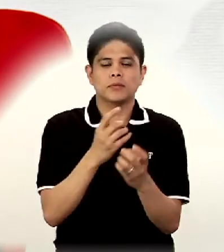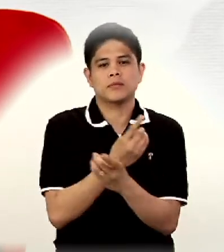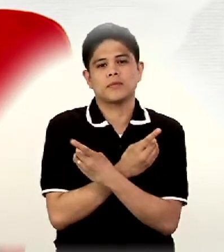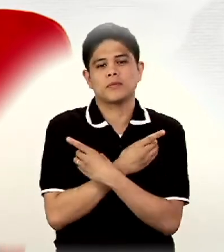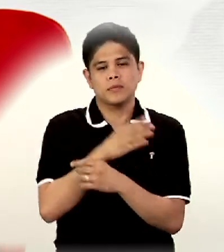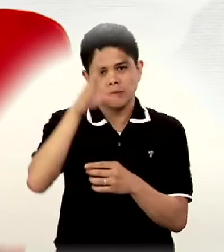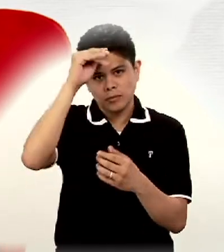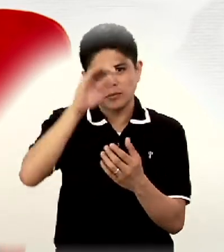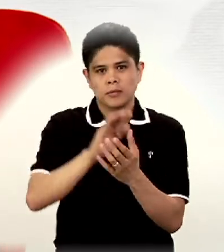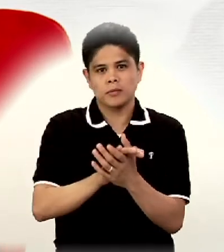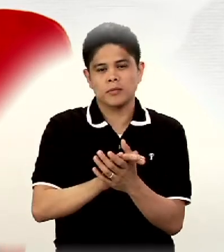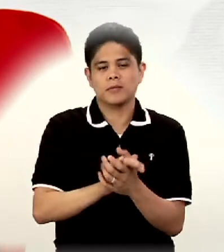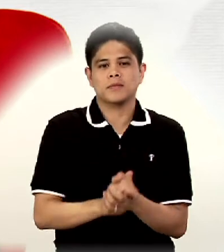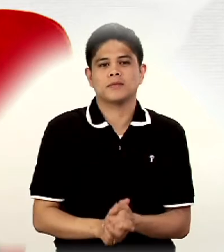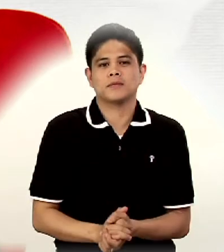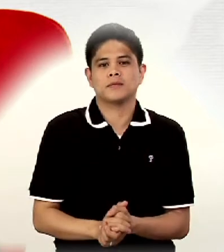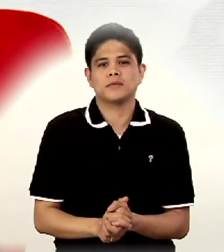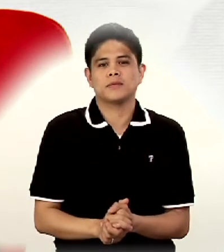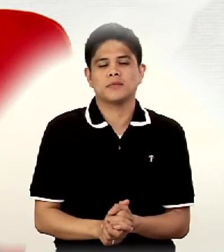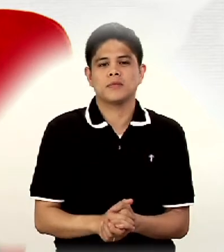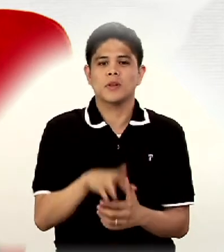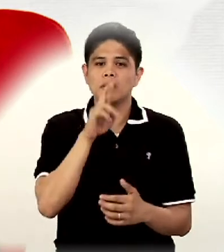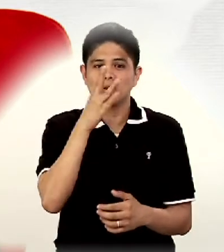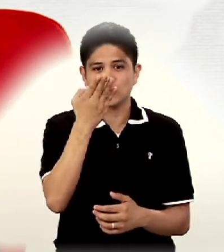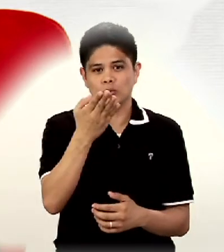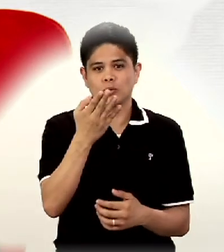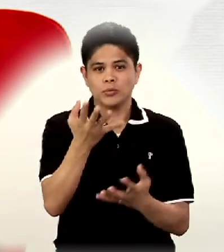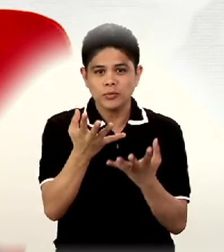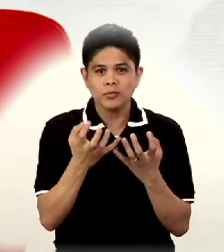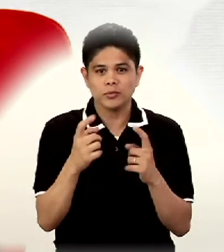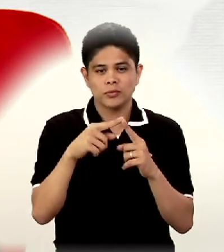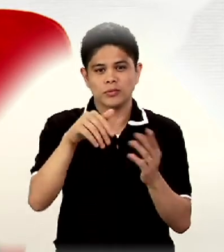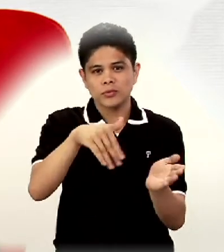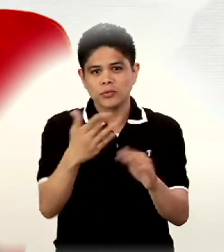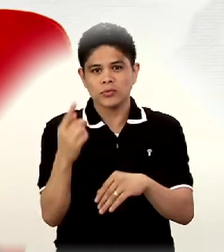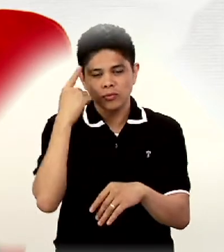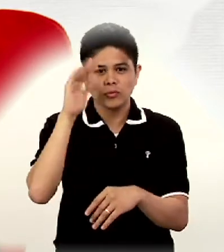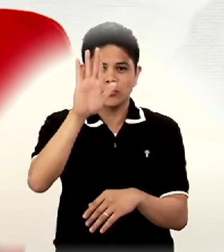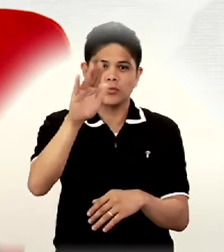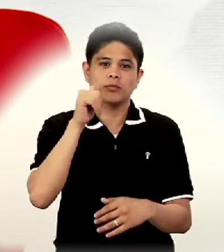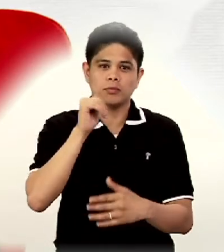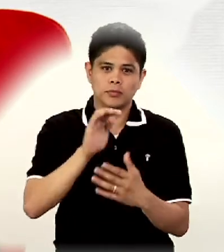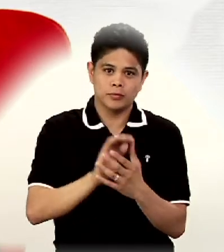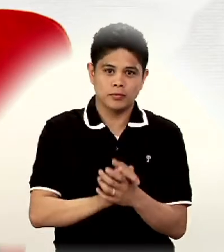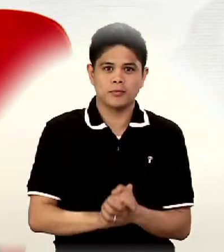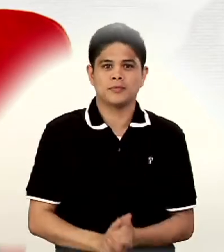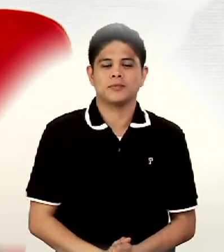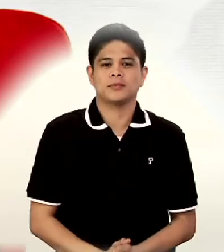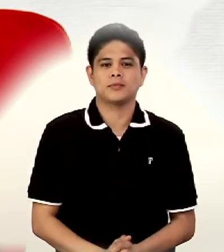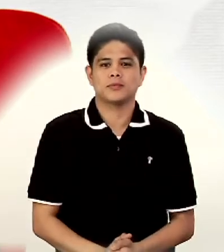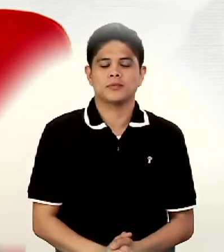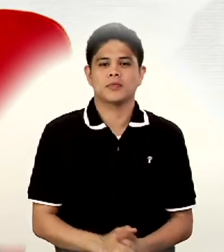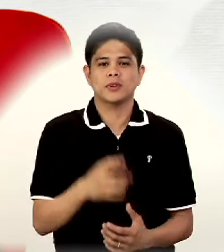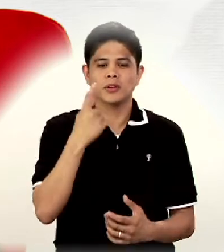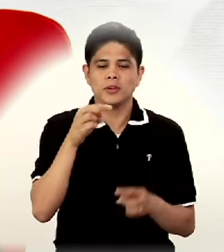dear husbands out there, are you willing to die for your wives the way Jesus